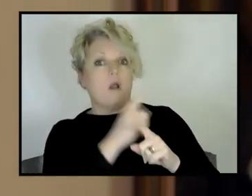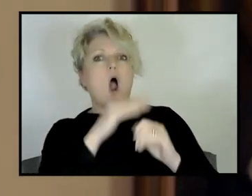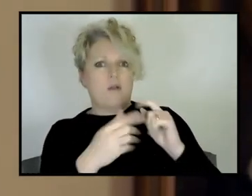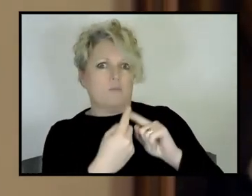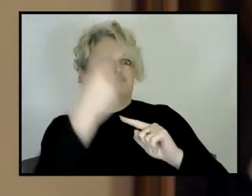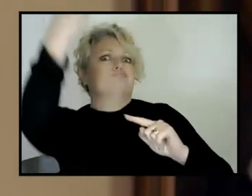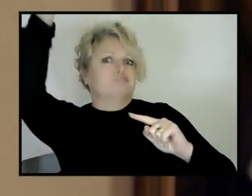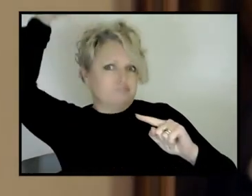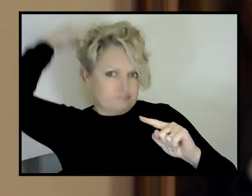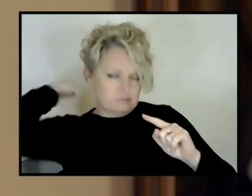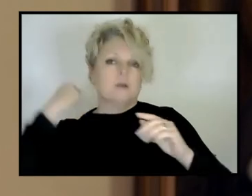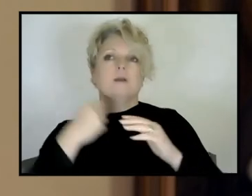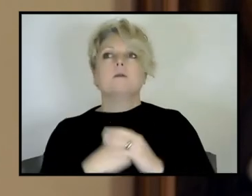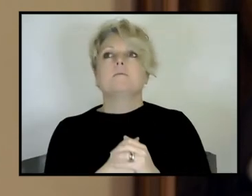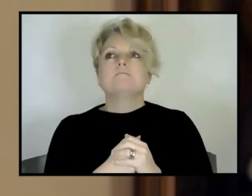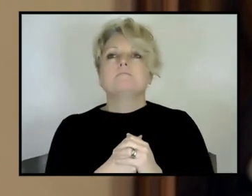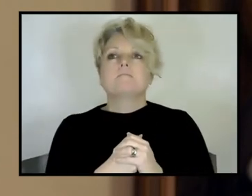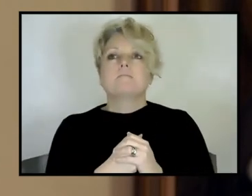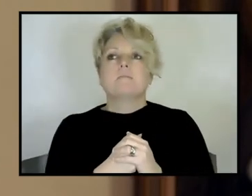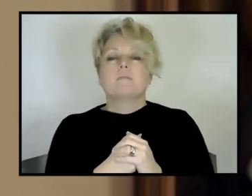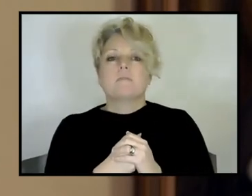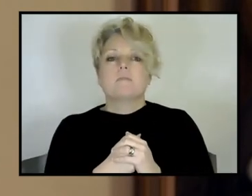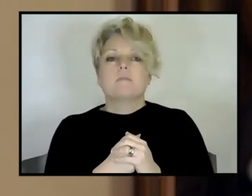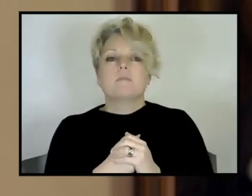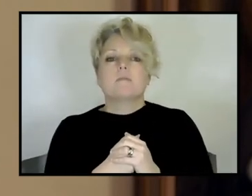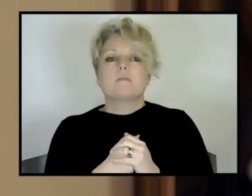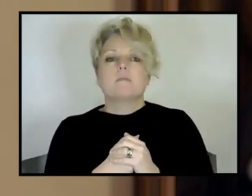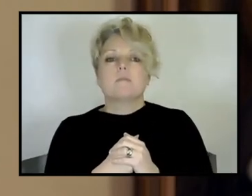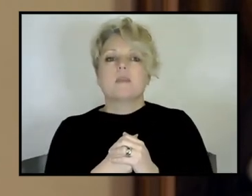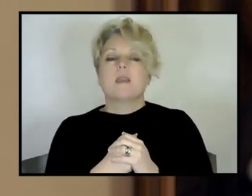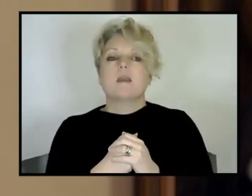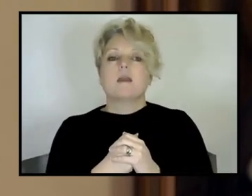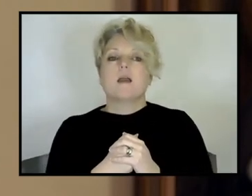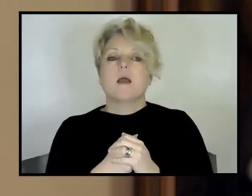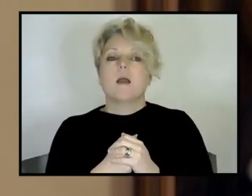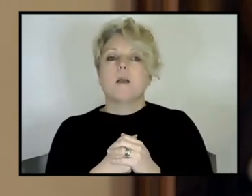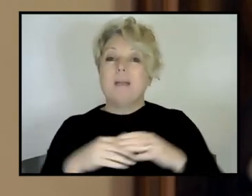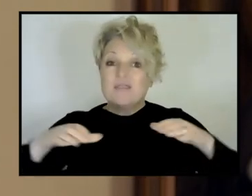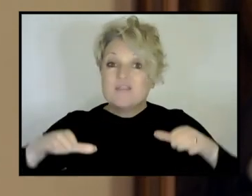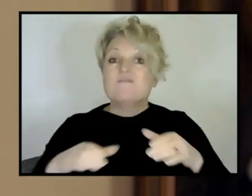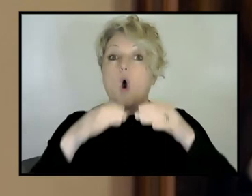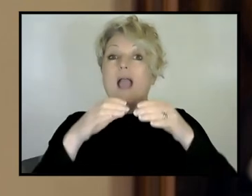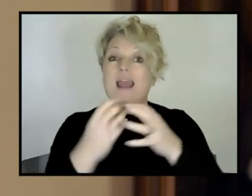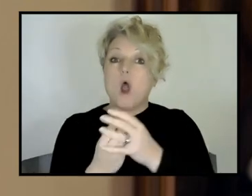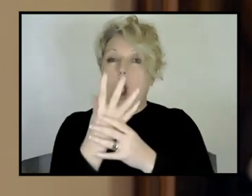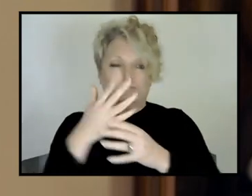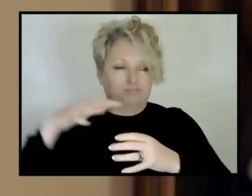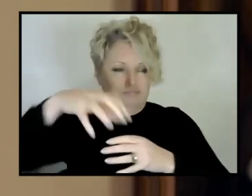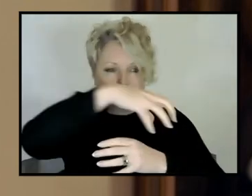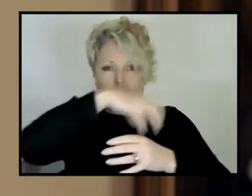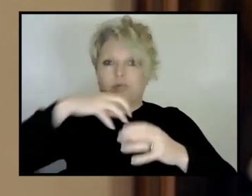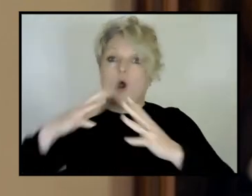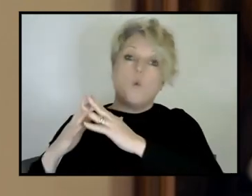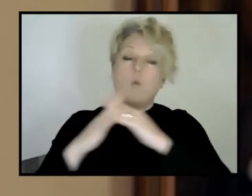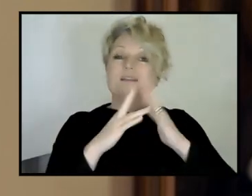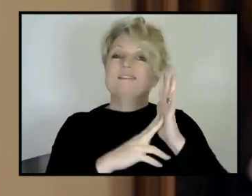that was within their timeframe for, in Victoria. But, uh, no, the volcano, the volcanoes of Western Victoria, they, they give you plenty of